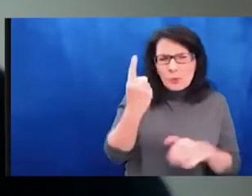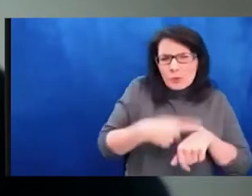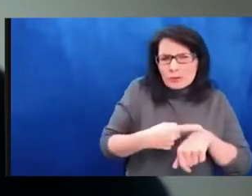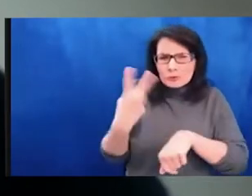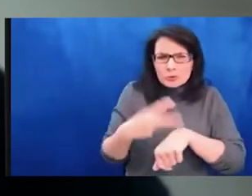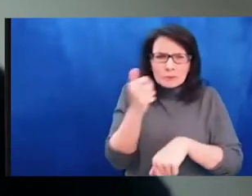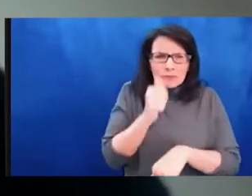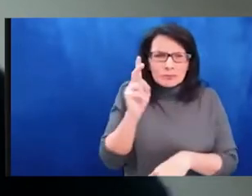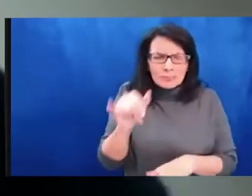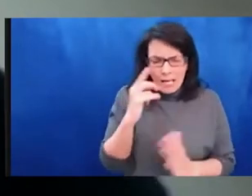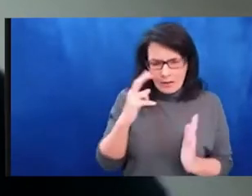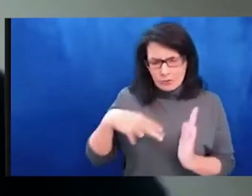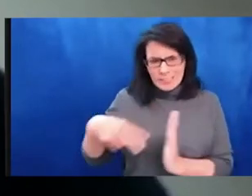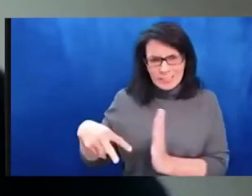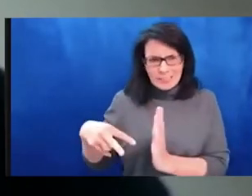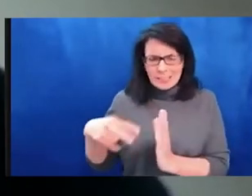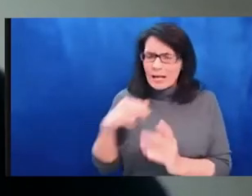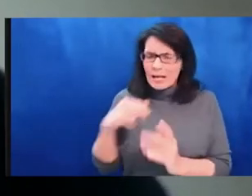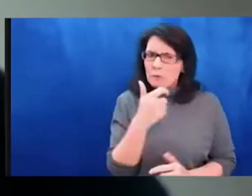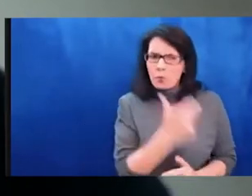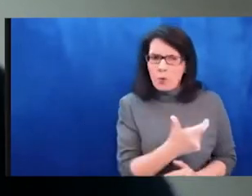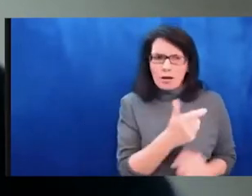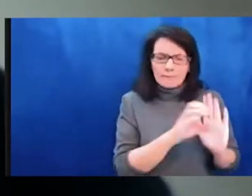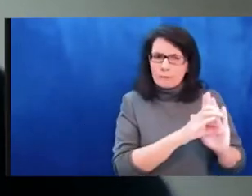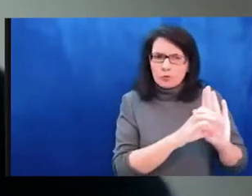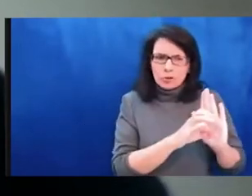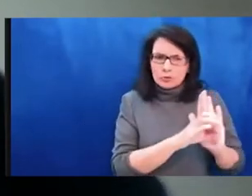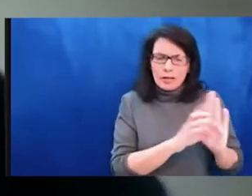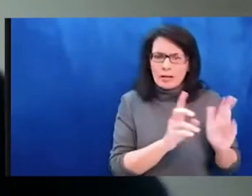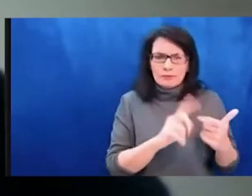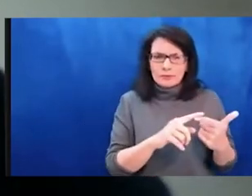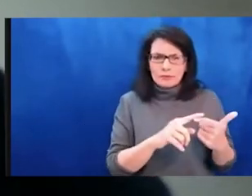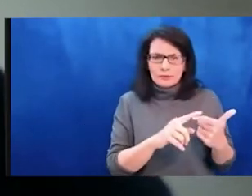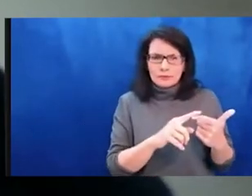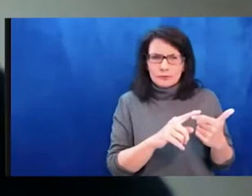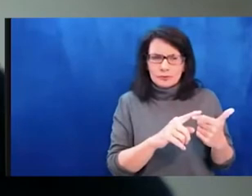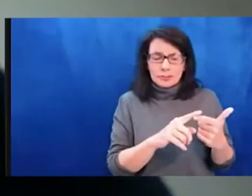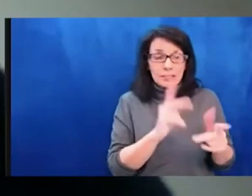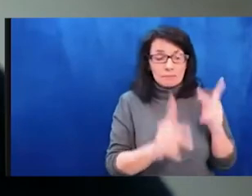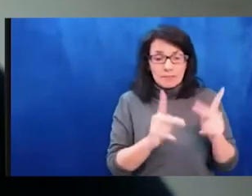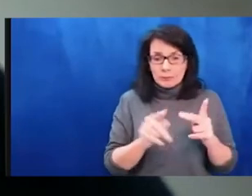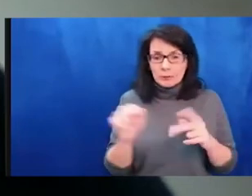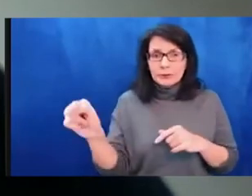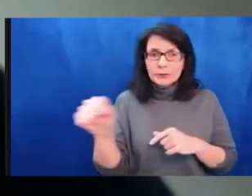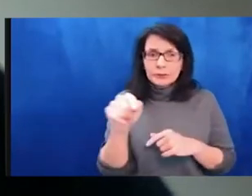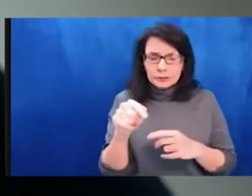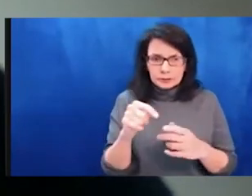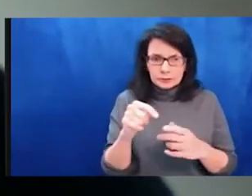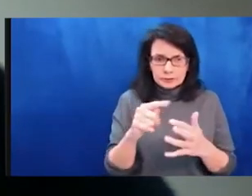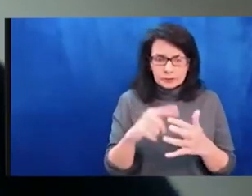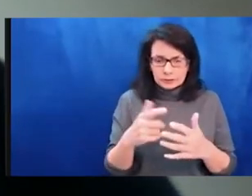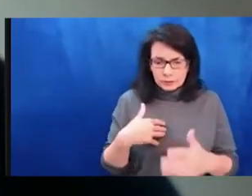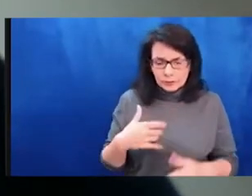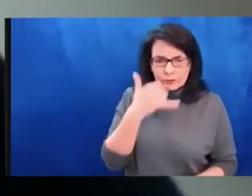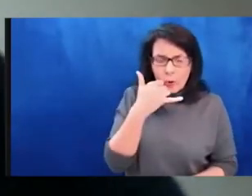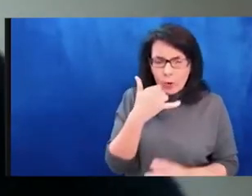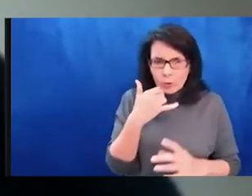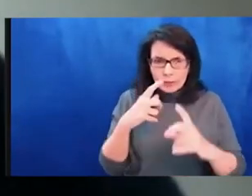that it's really hard to get a sense of what's happening in Ukraine through media images. I actually have, you know, I read